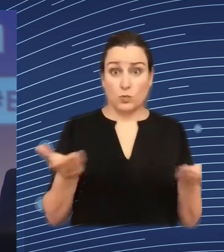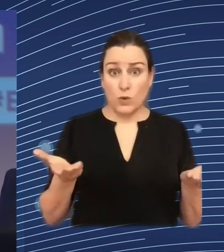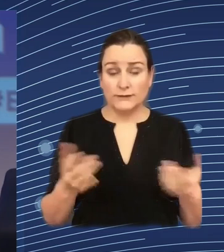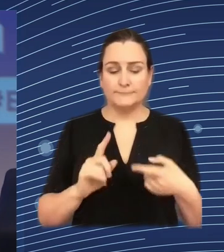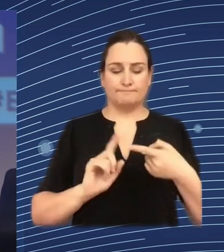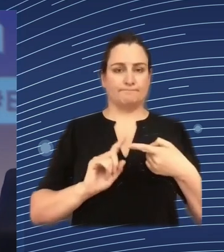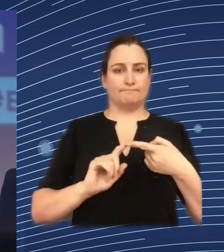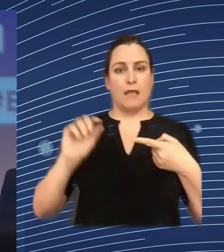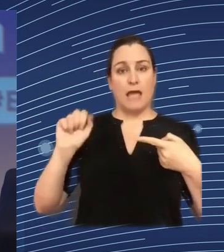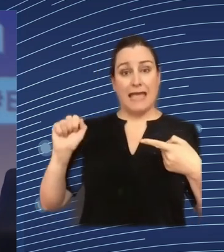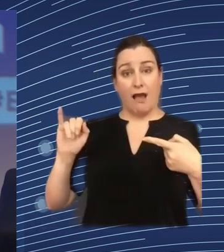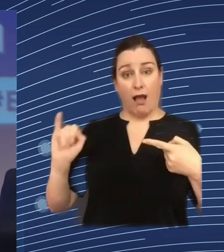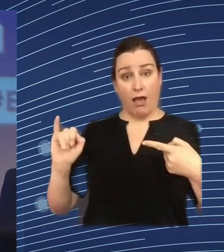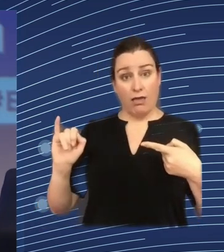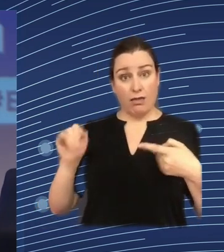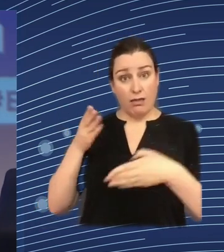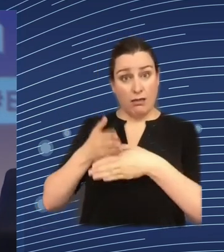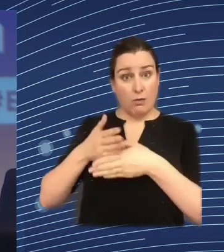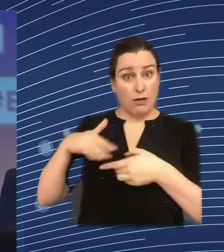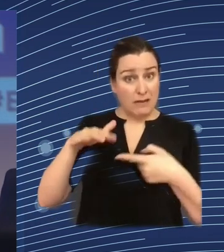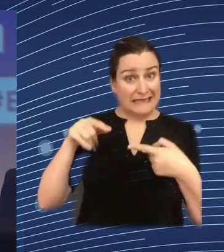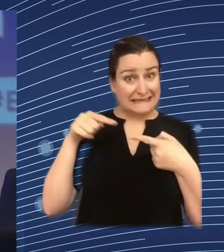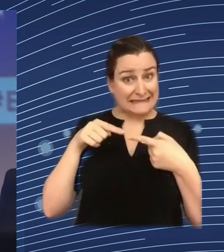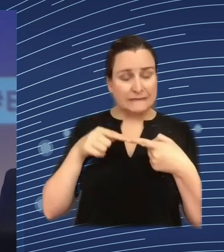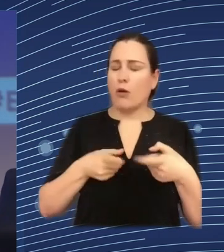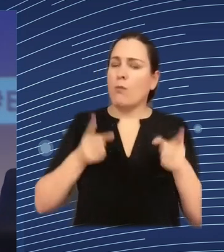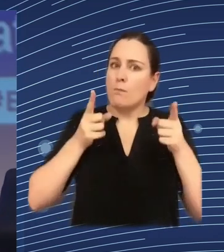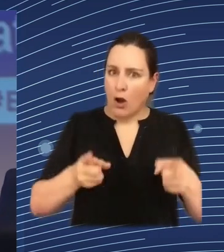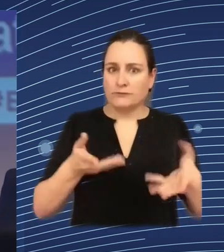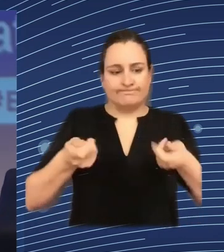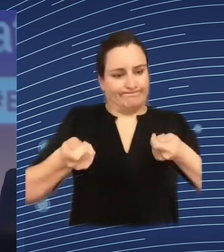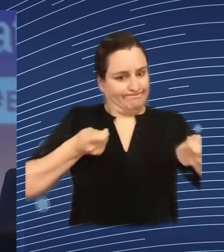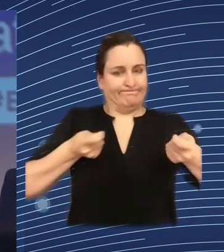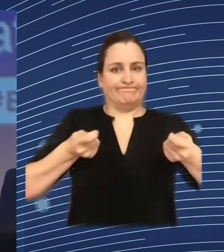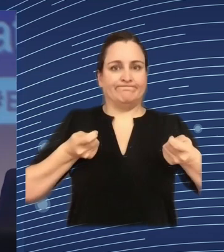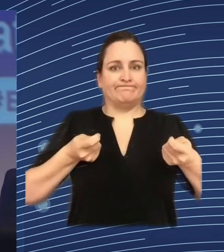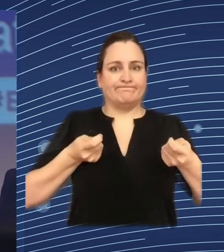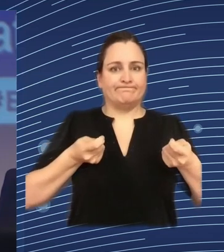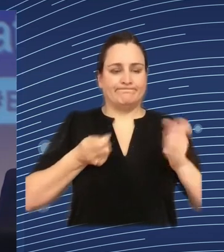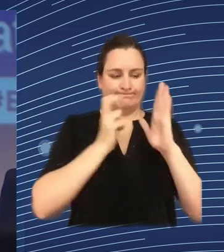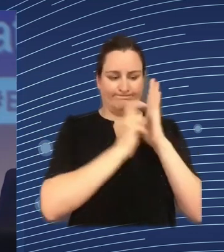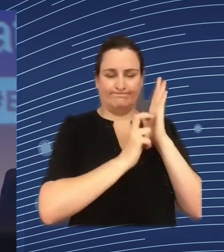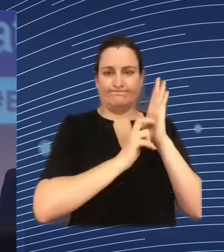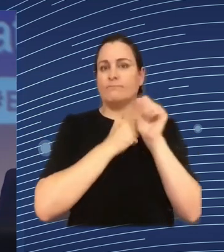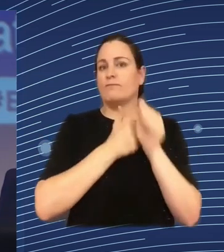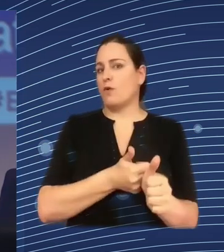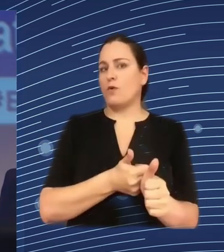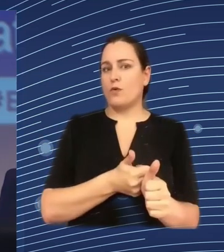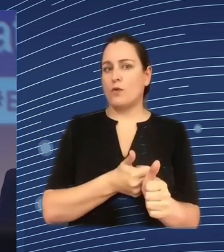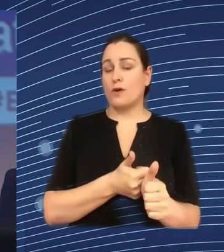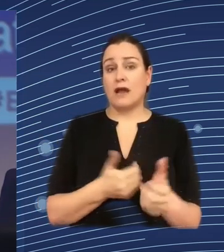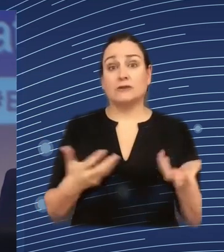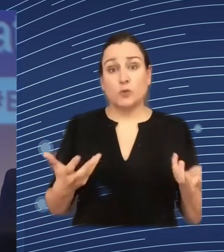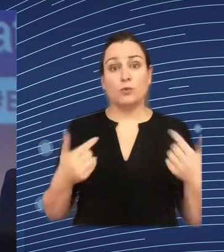intelligence that's what we talked about um and that's all what the authorities can do